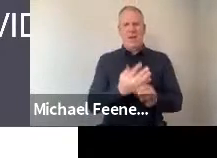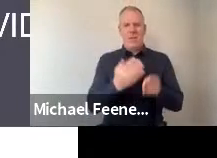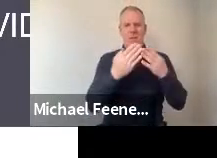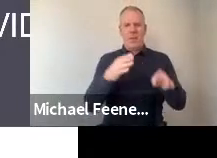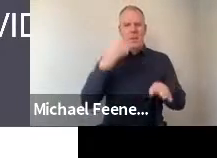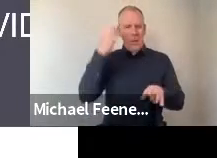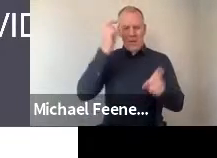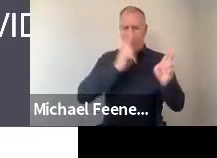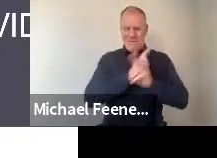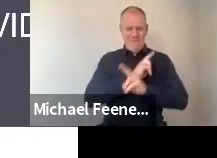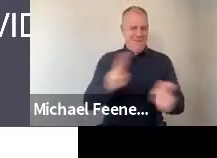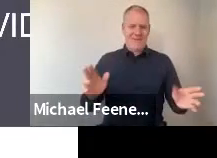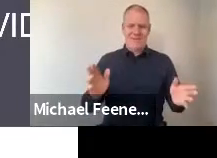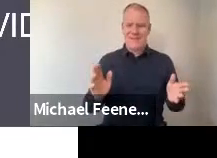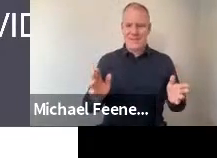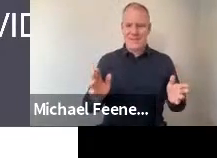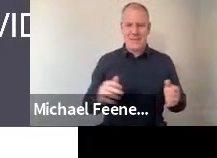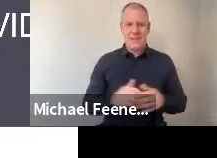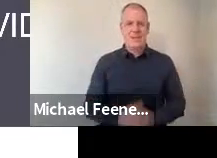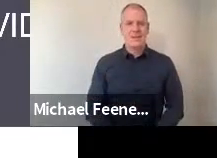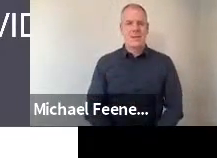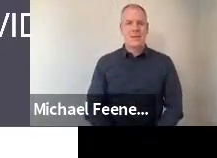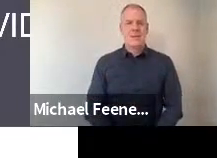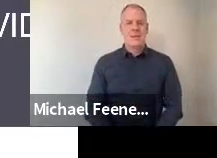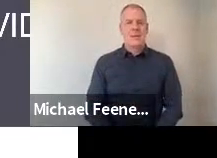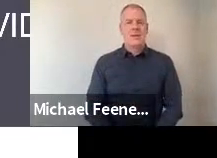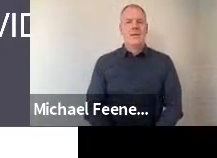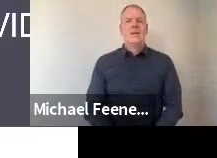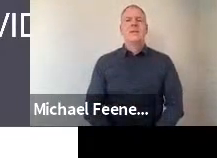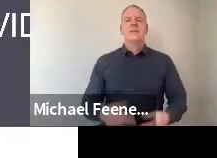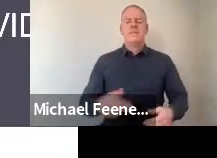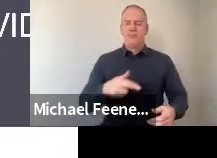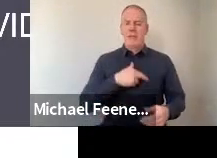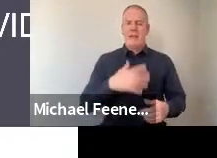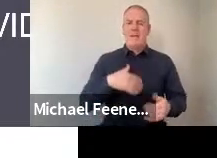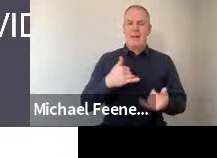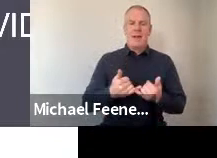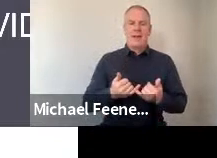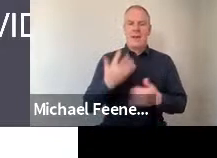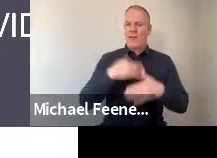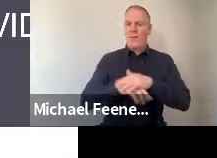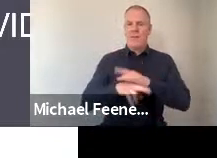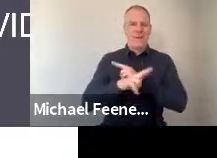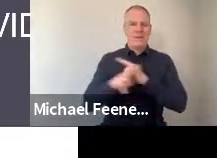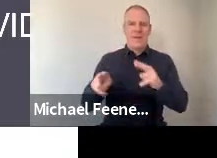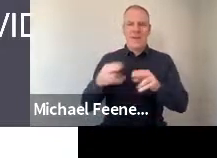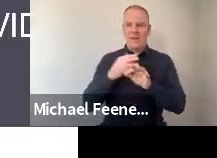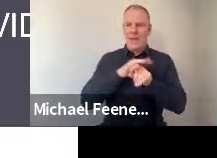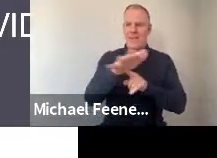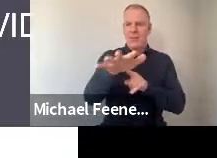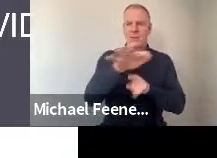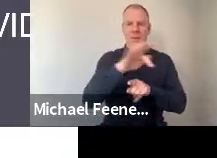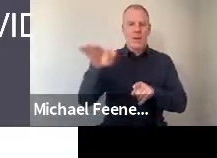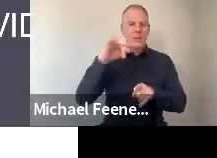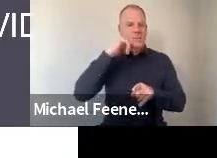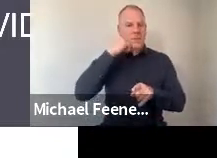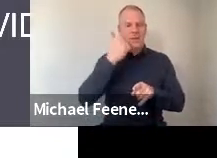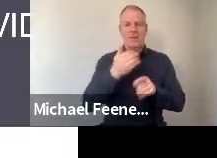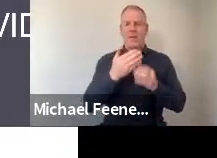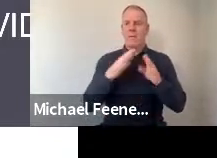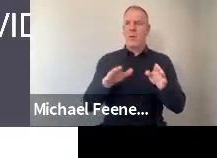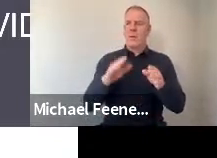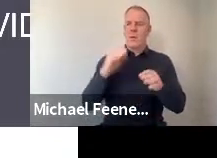They shouldn't be. And they felt, in general, that the government was not being led by public opinion. In terms of